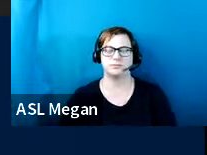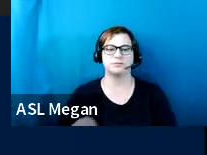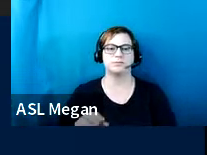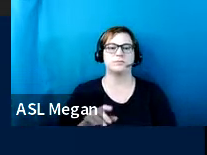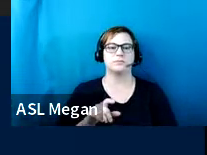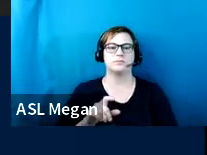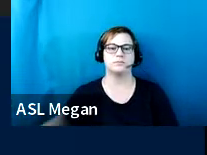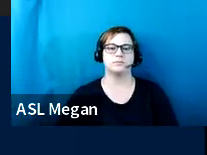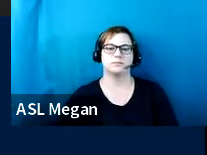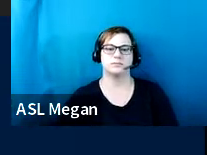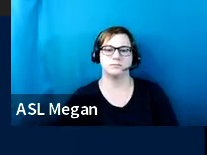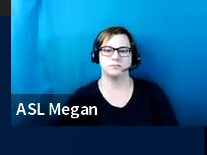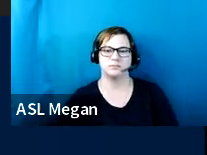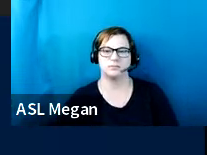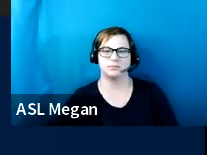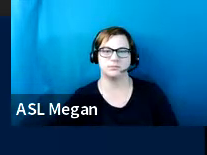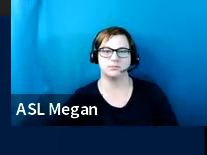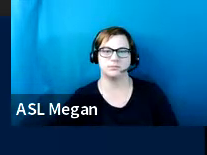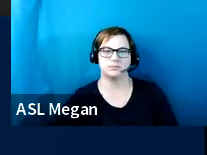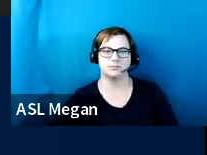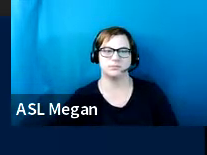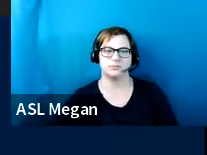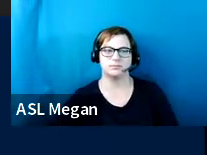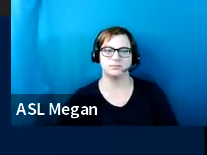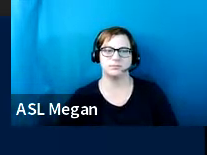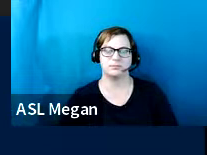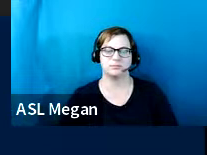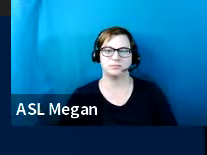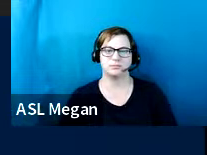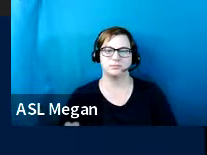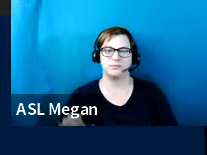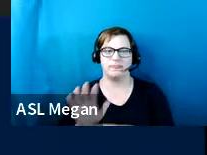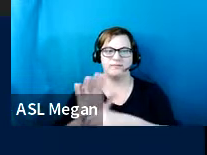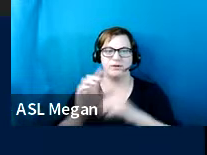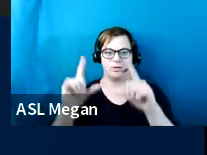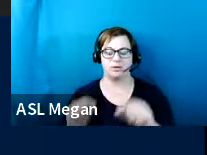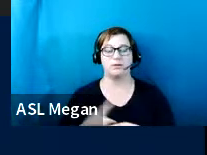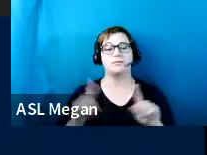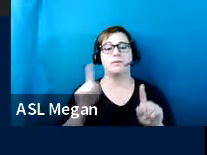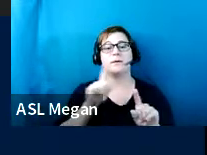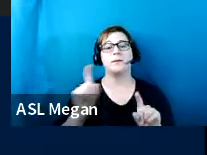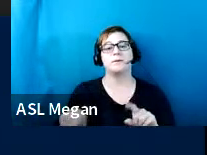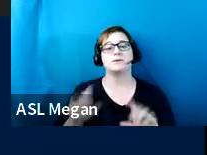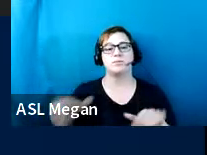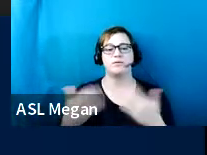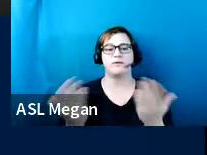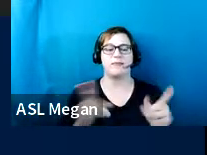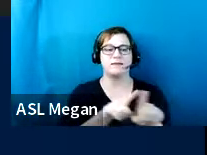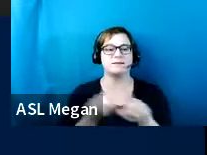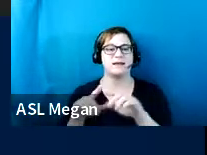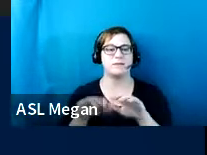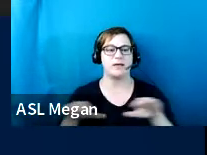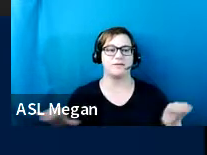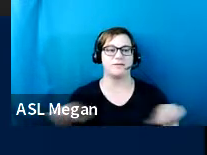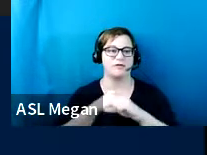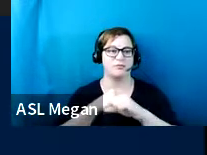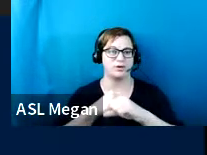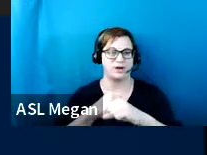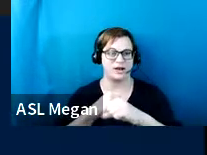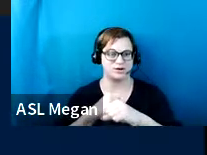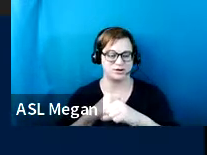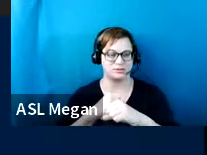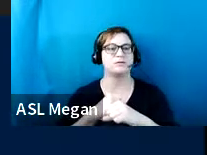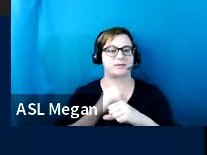located so they provide the same level of protection and security that other spaces in the garage are afforded.